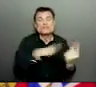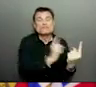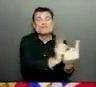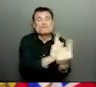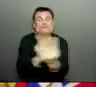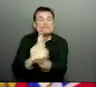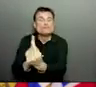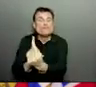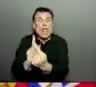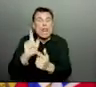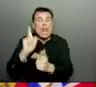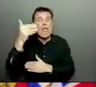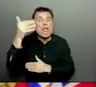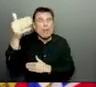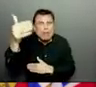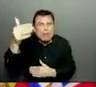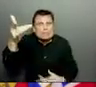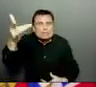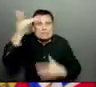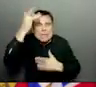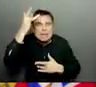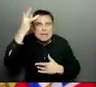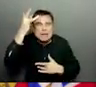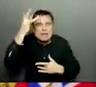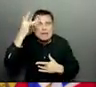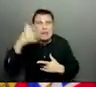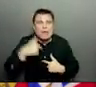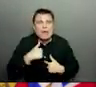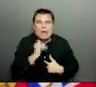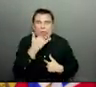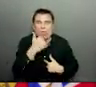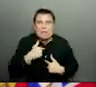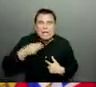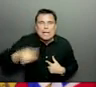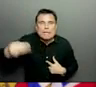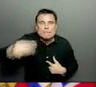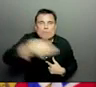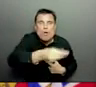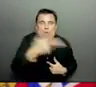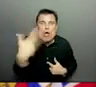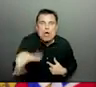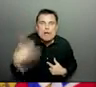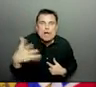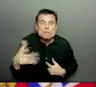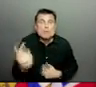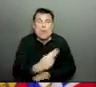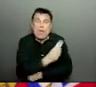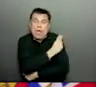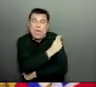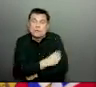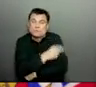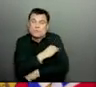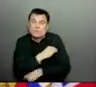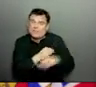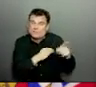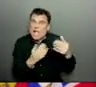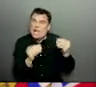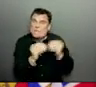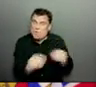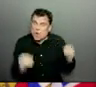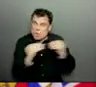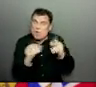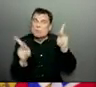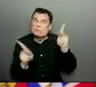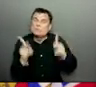a levelling of our COVID-19 curve in BC. And that is good news. But it is a levelling